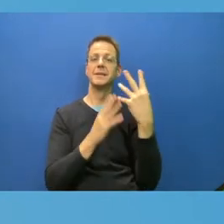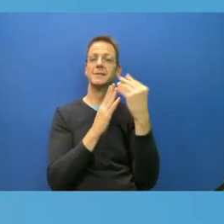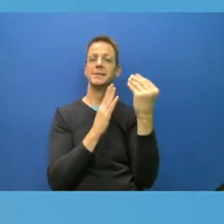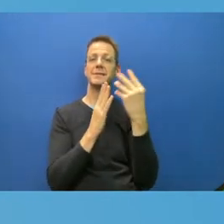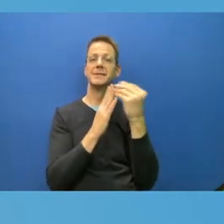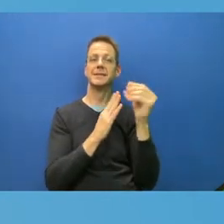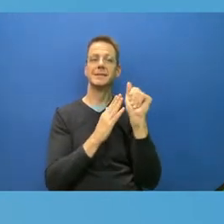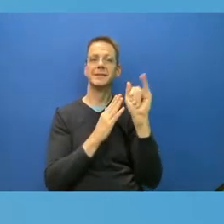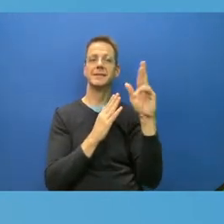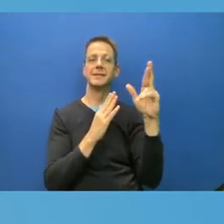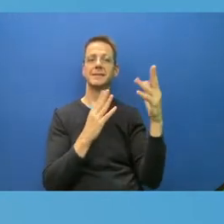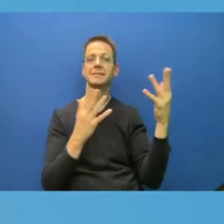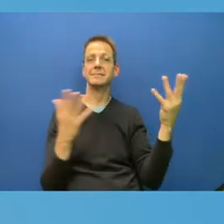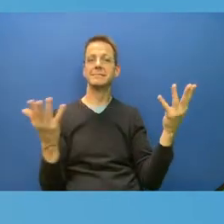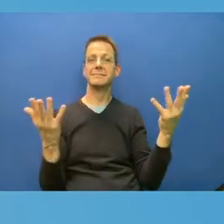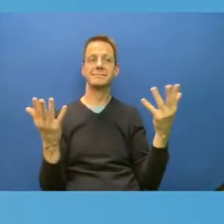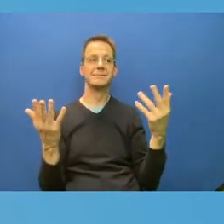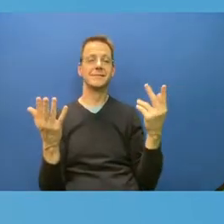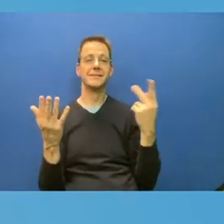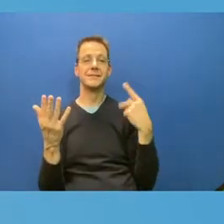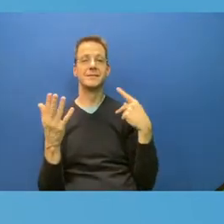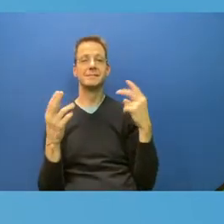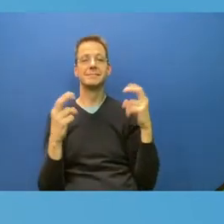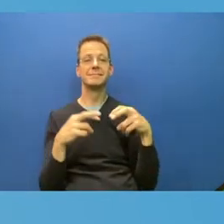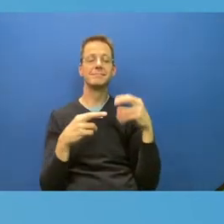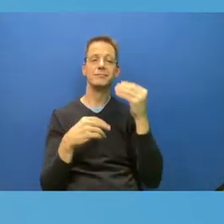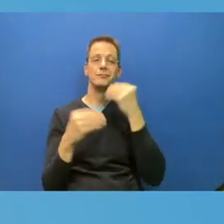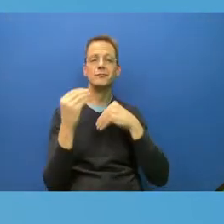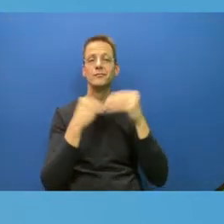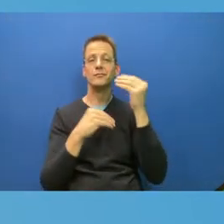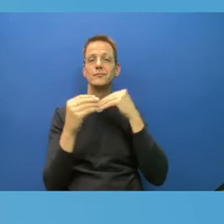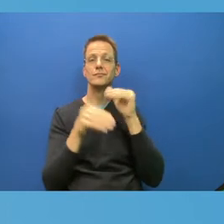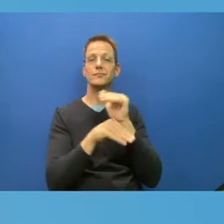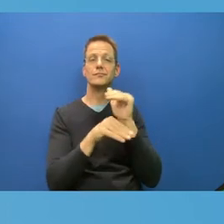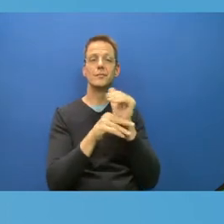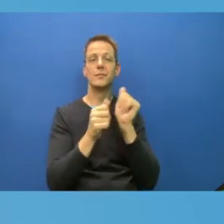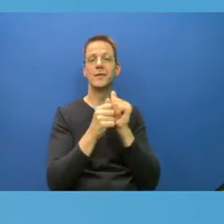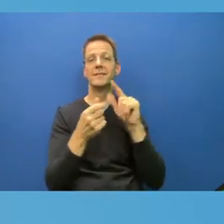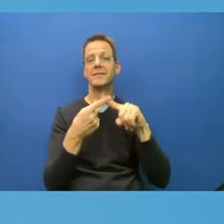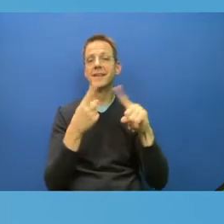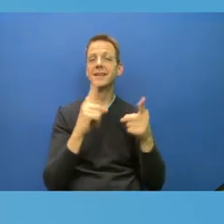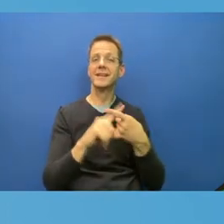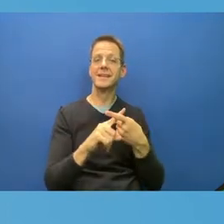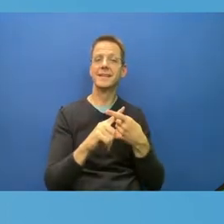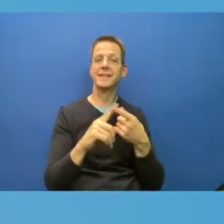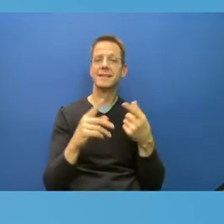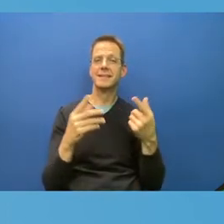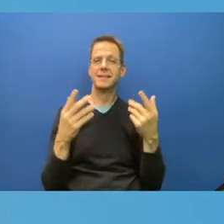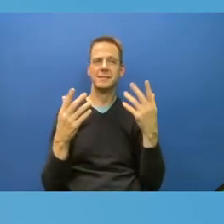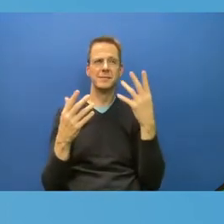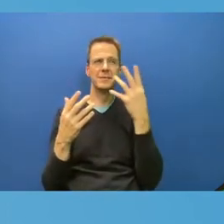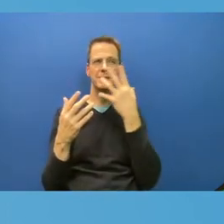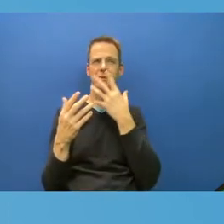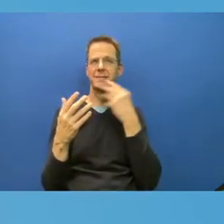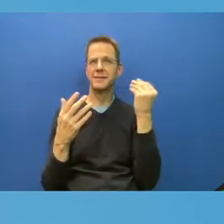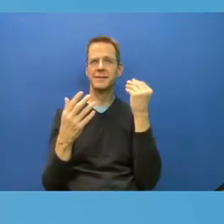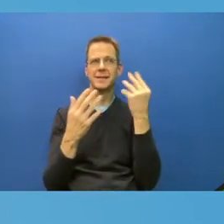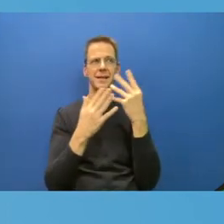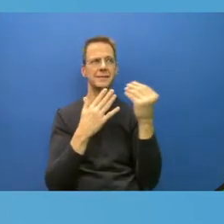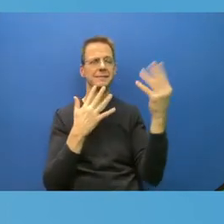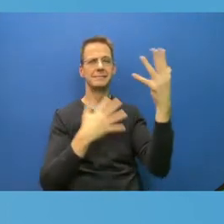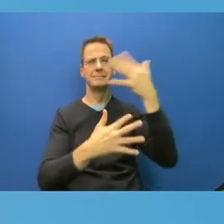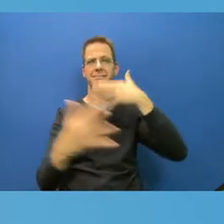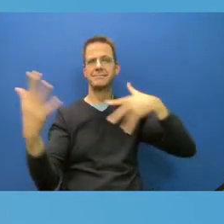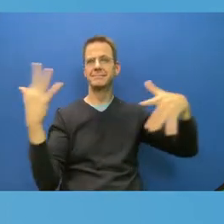it's a beautifully well-ventilated space. I had a bit of a rant on Twitter today